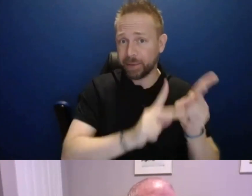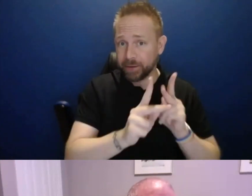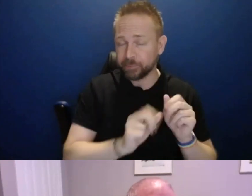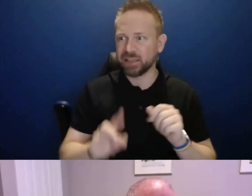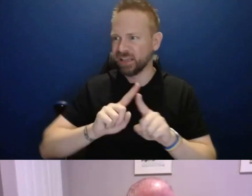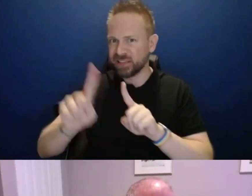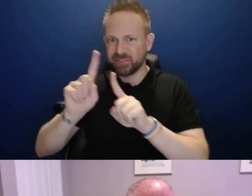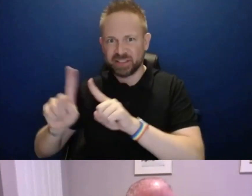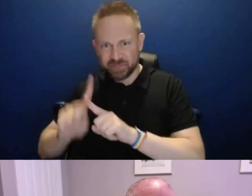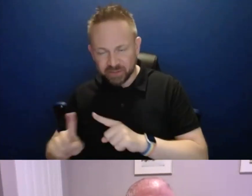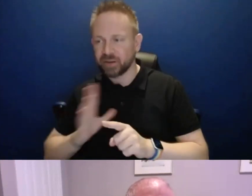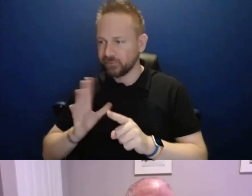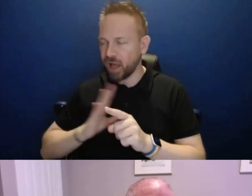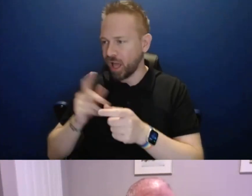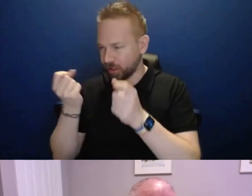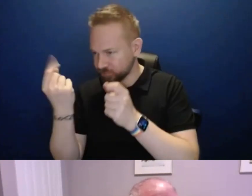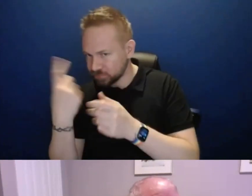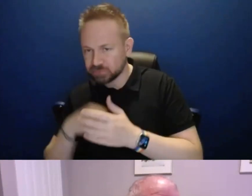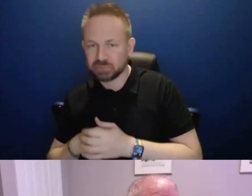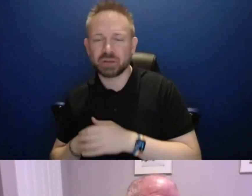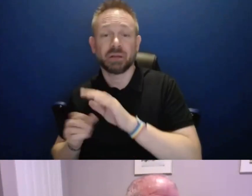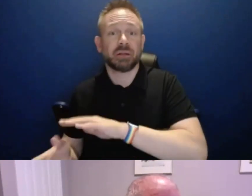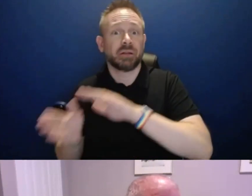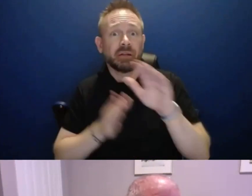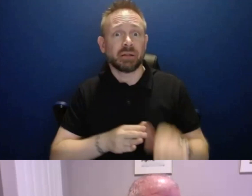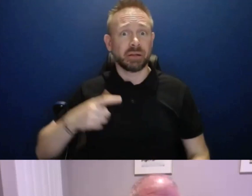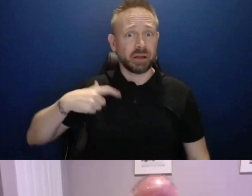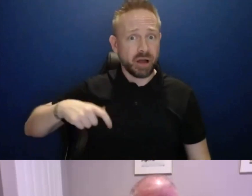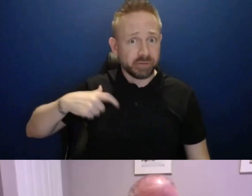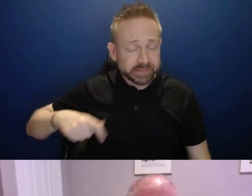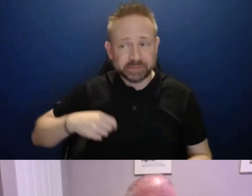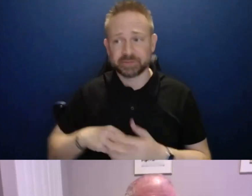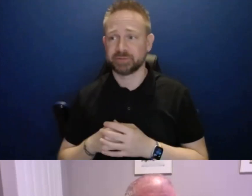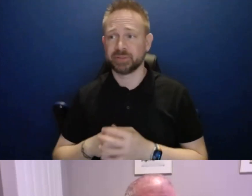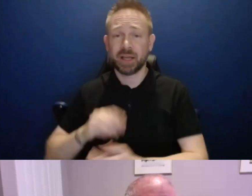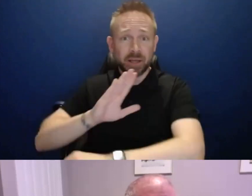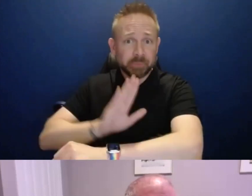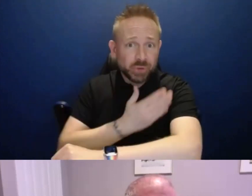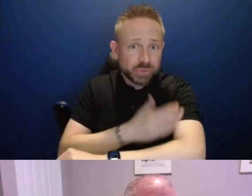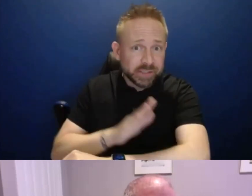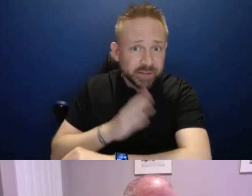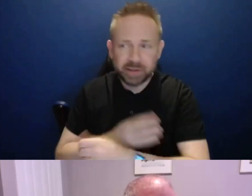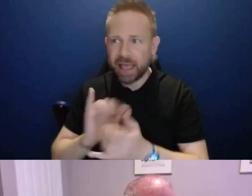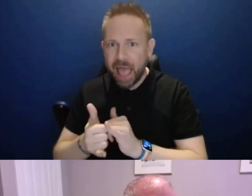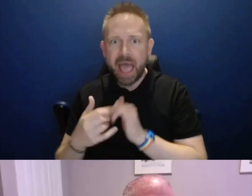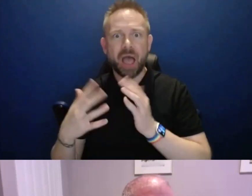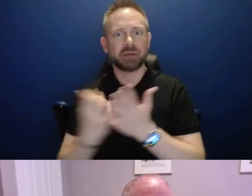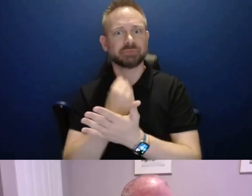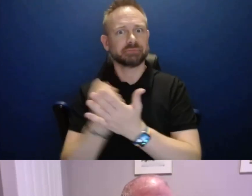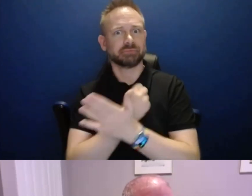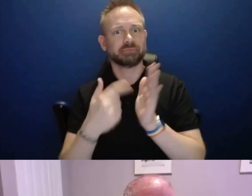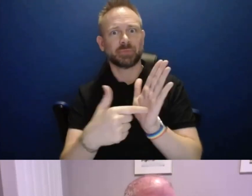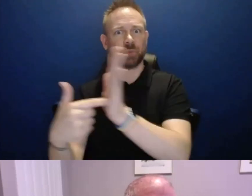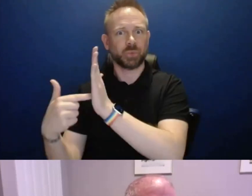supporting conferences and supporting music presentations. Very, very different challenge than, than supporting